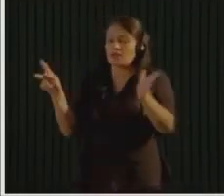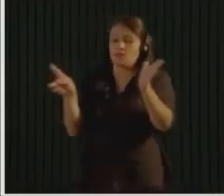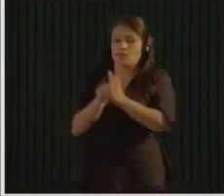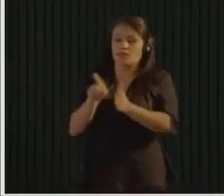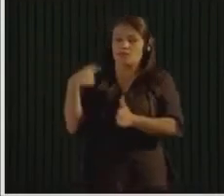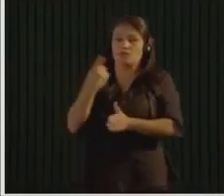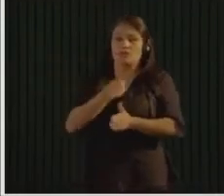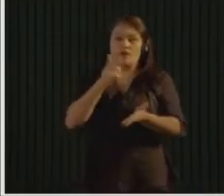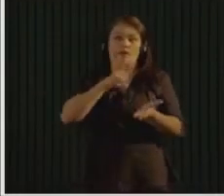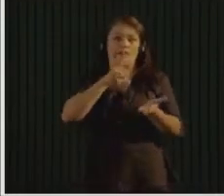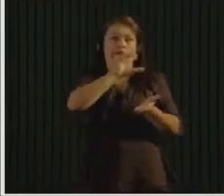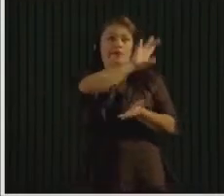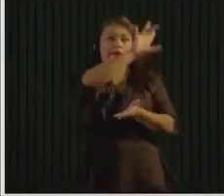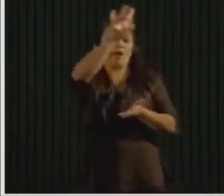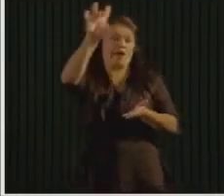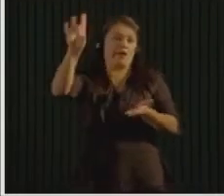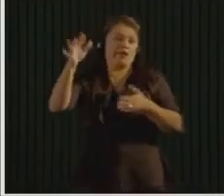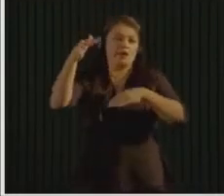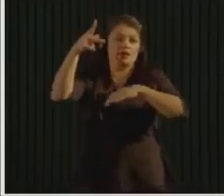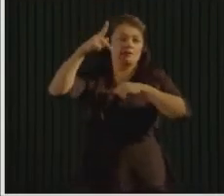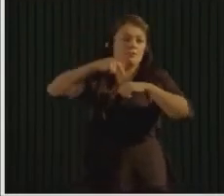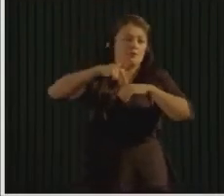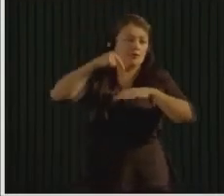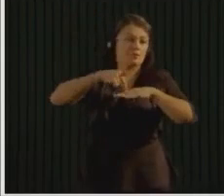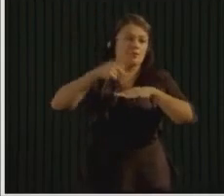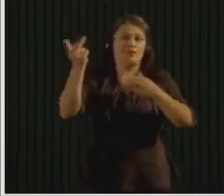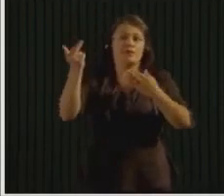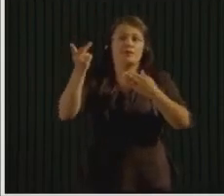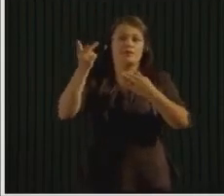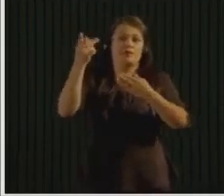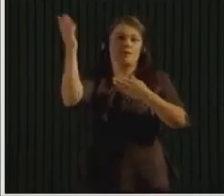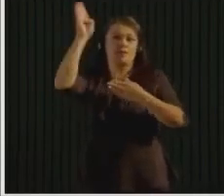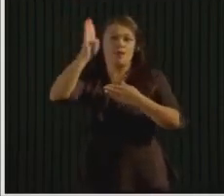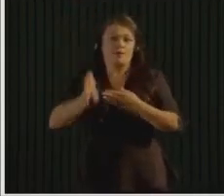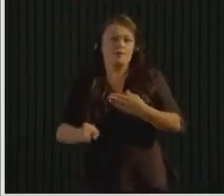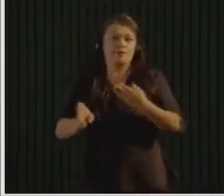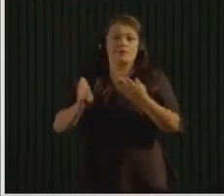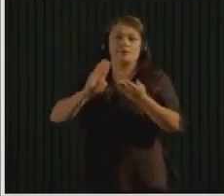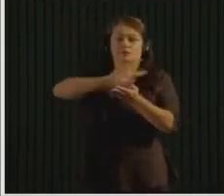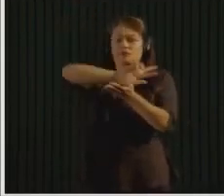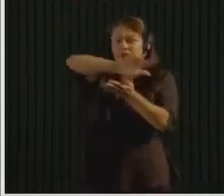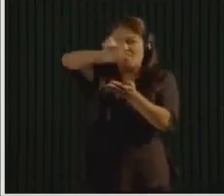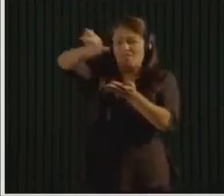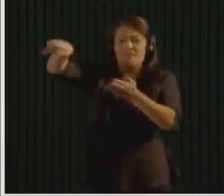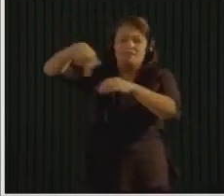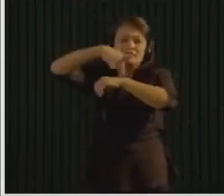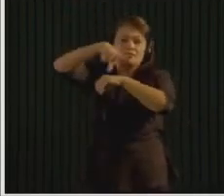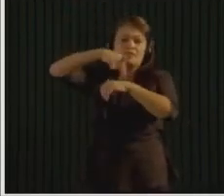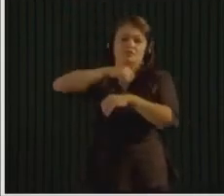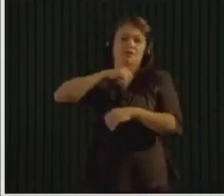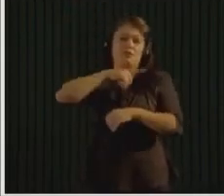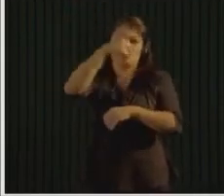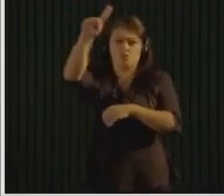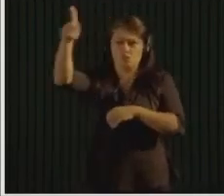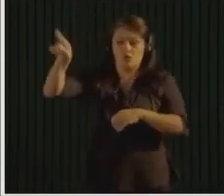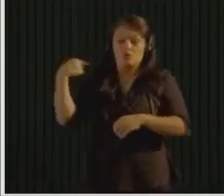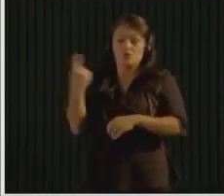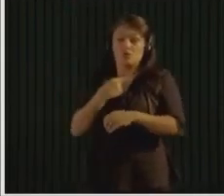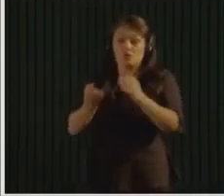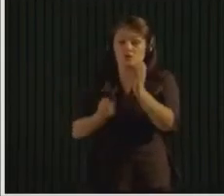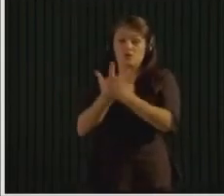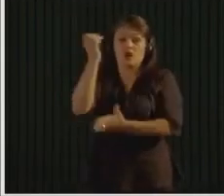the international movement and we rebranded to be Zero Waste USA. We are focused now on training,